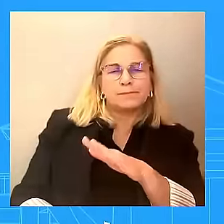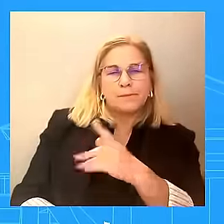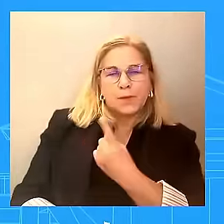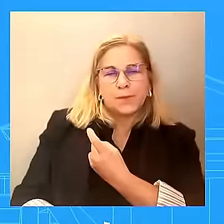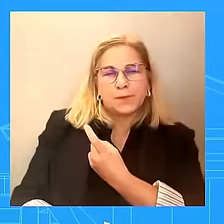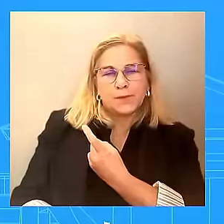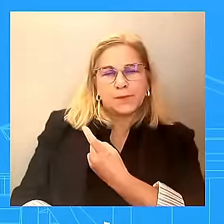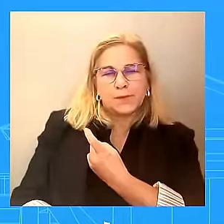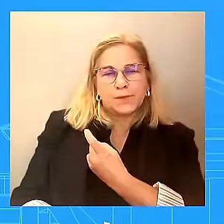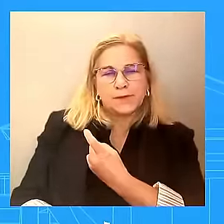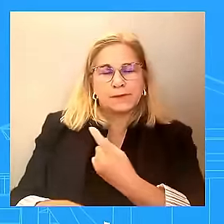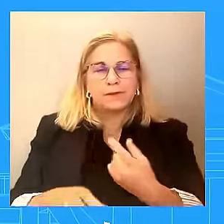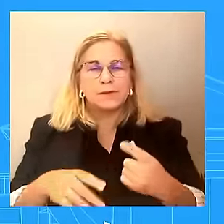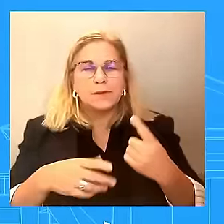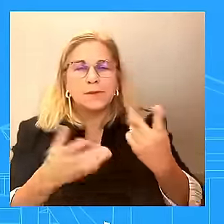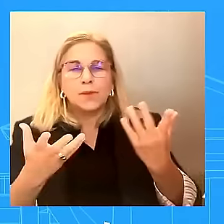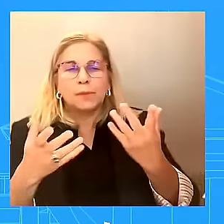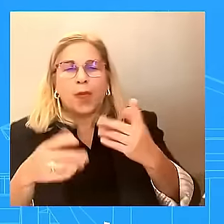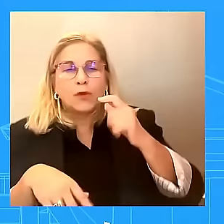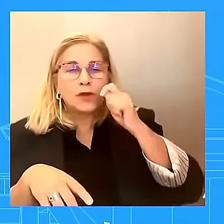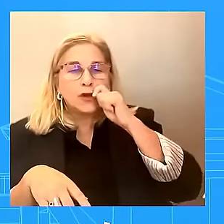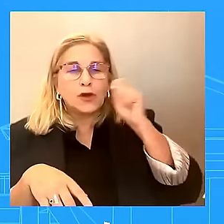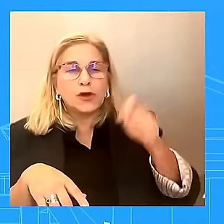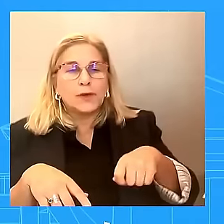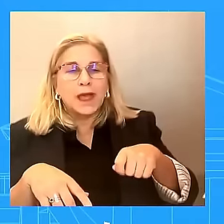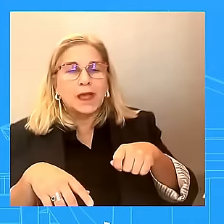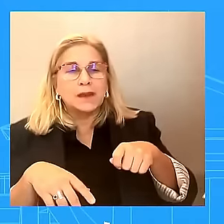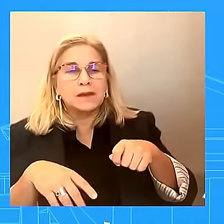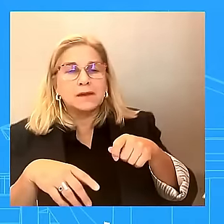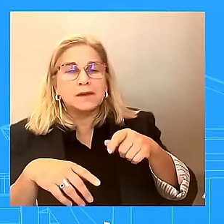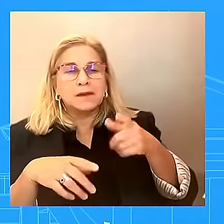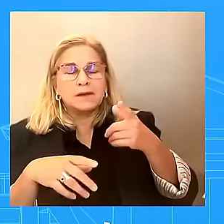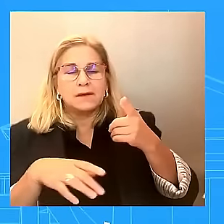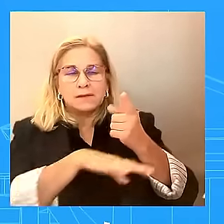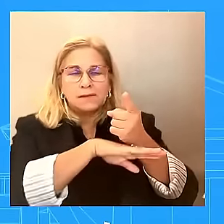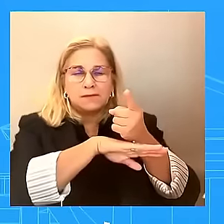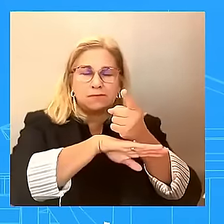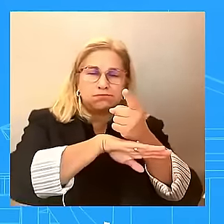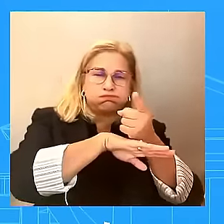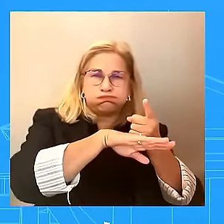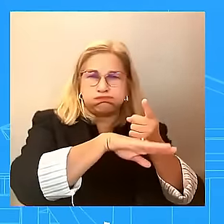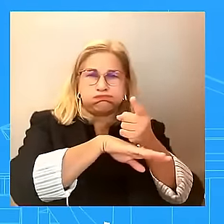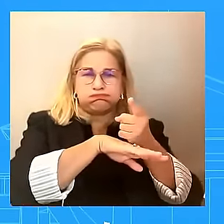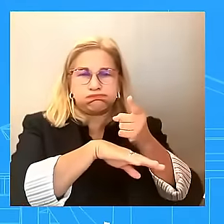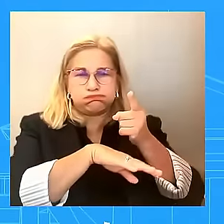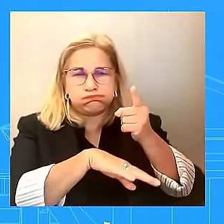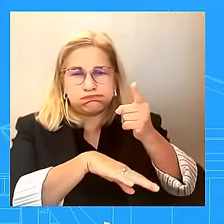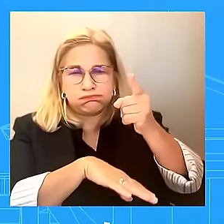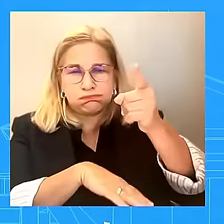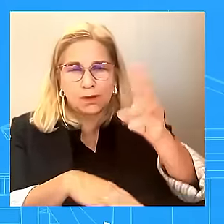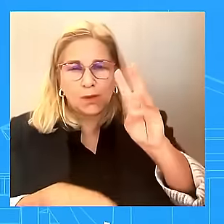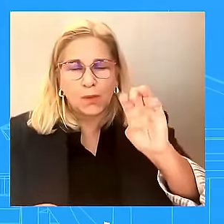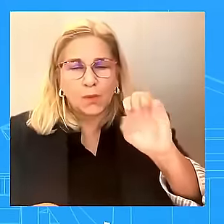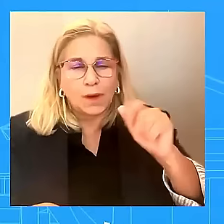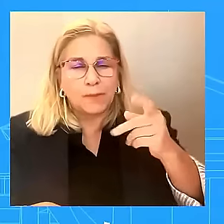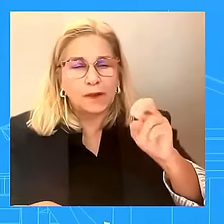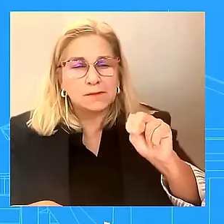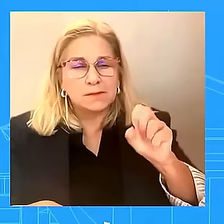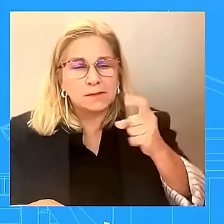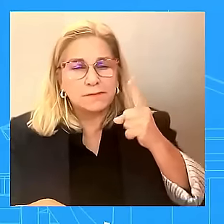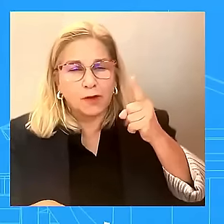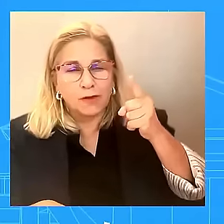Russia, and some Republicans today backed the idea. I wonder why the White House doesn't share that same assessment. So